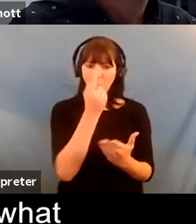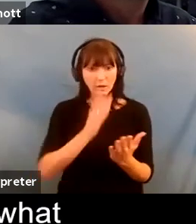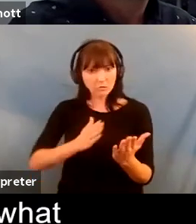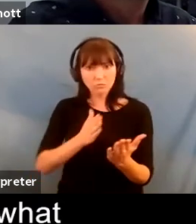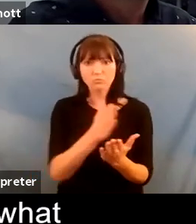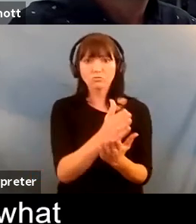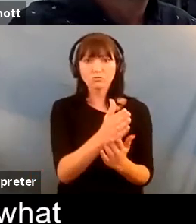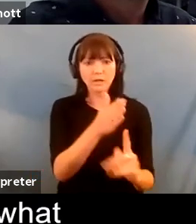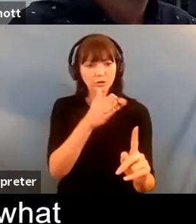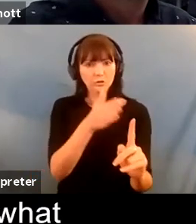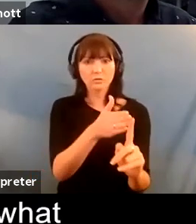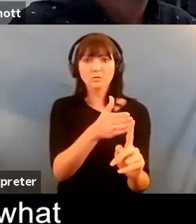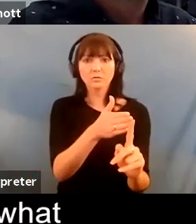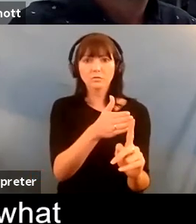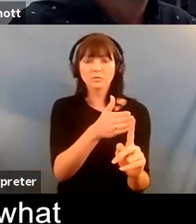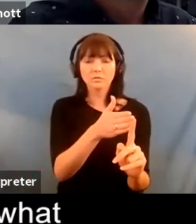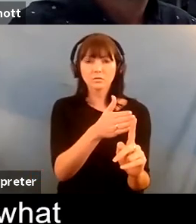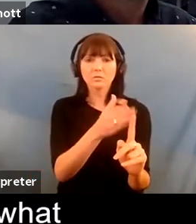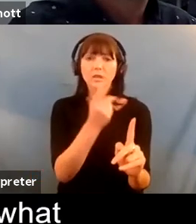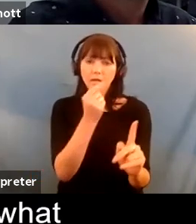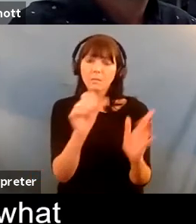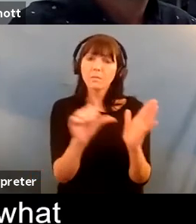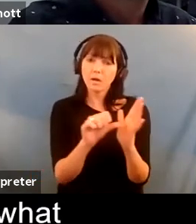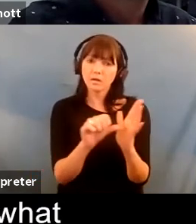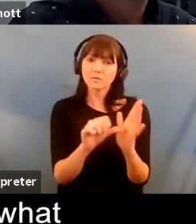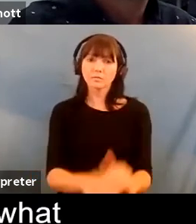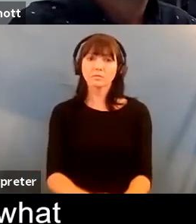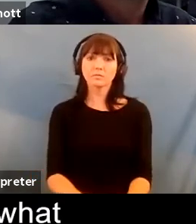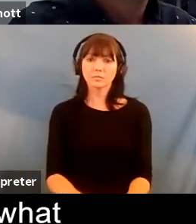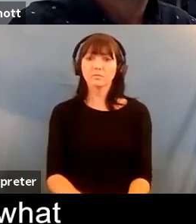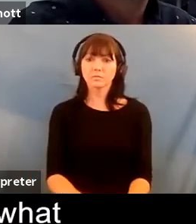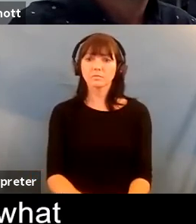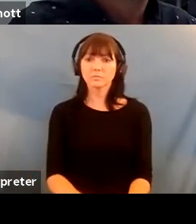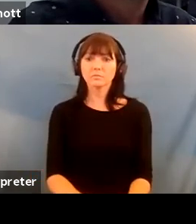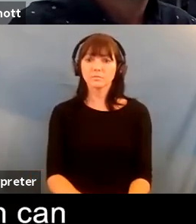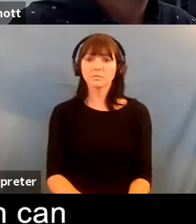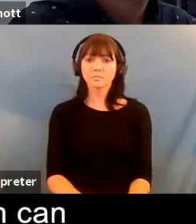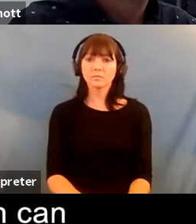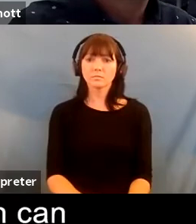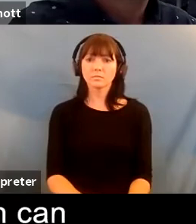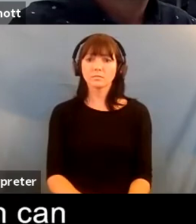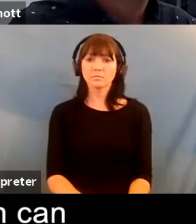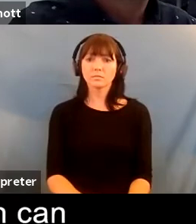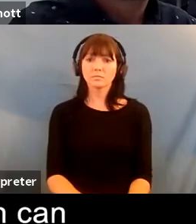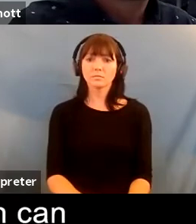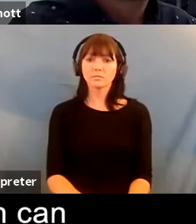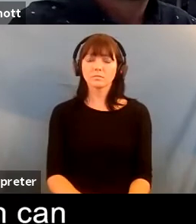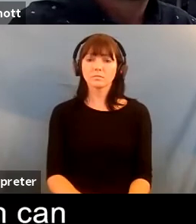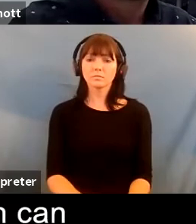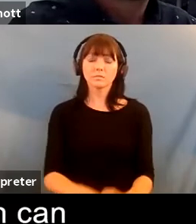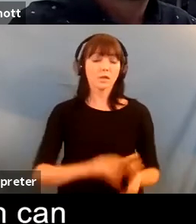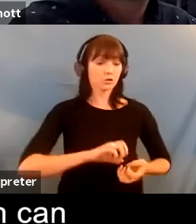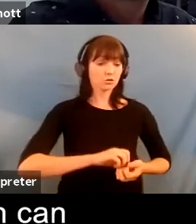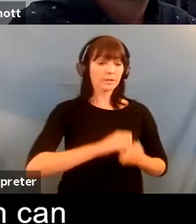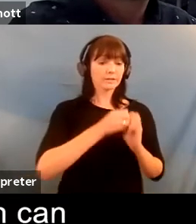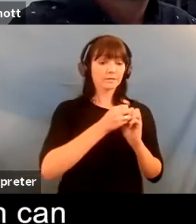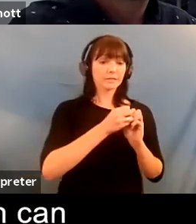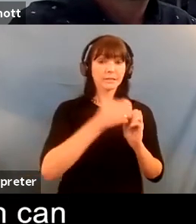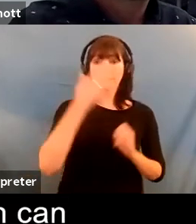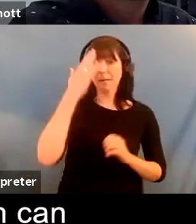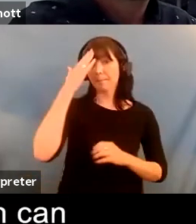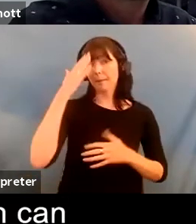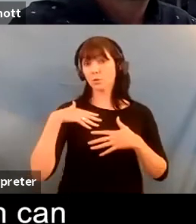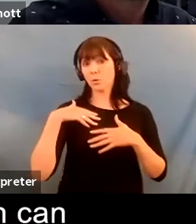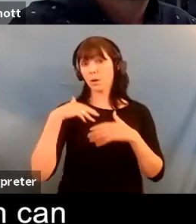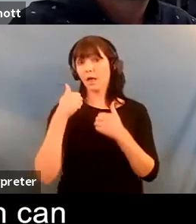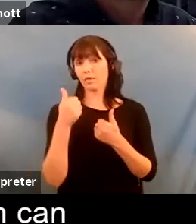i i guess maybe what i'm trying to say is i find it my creativity creativity for me and mental health can end